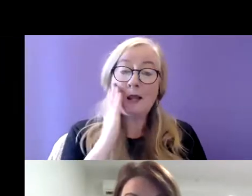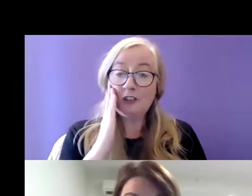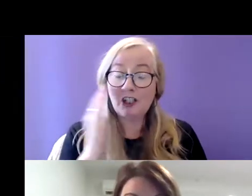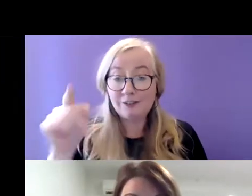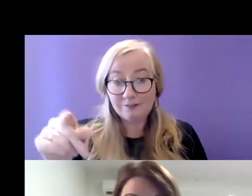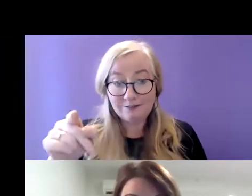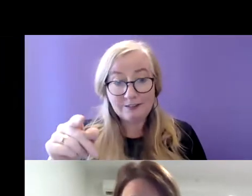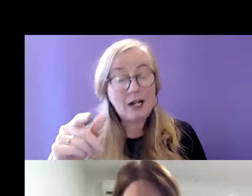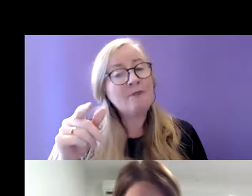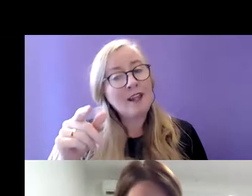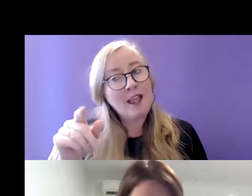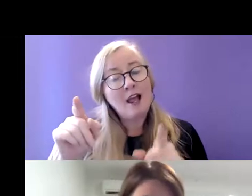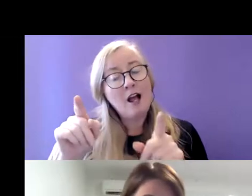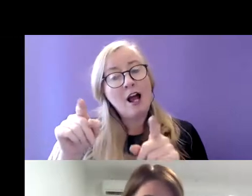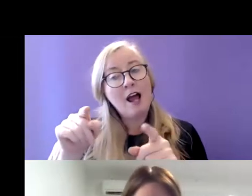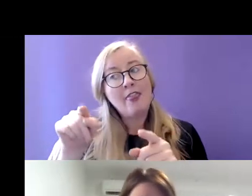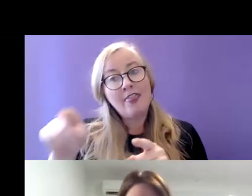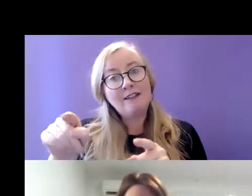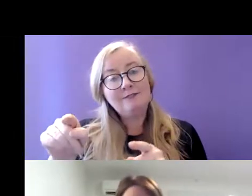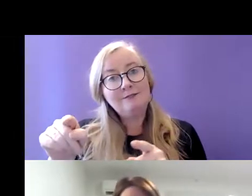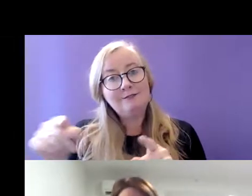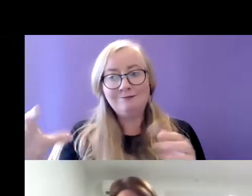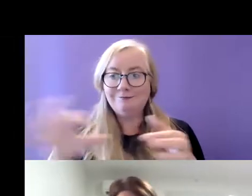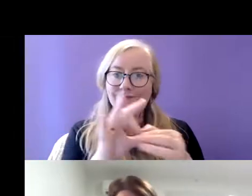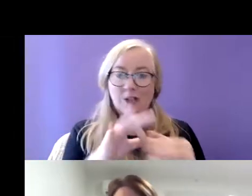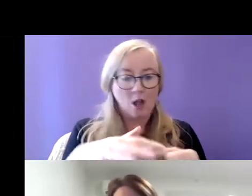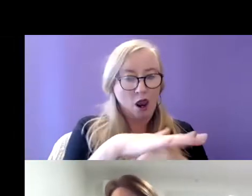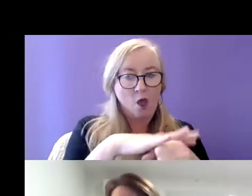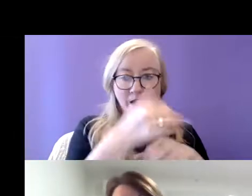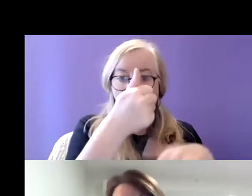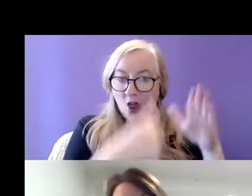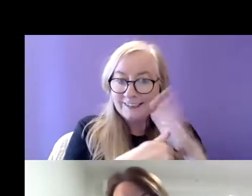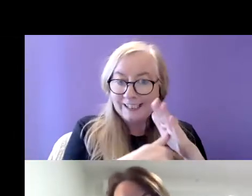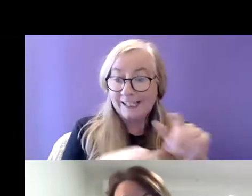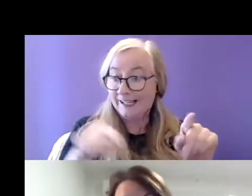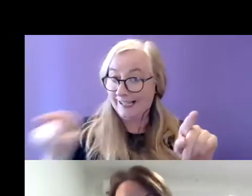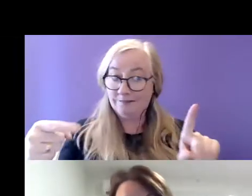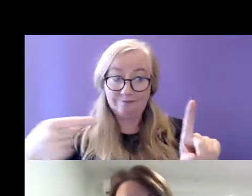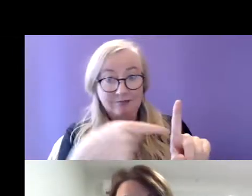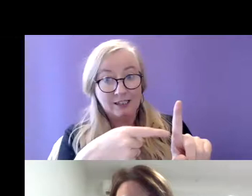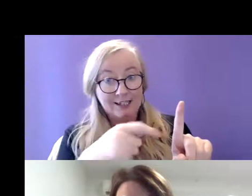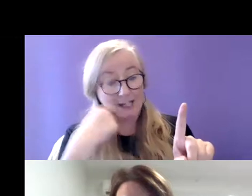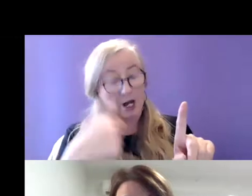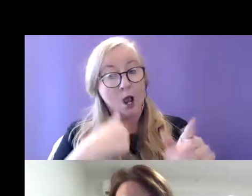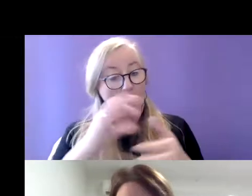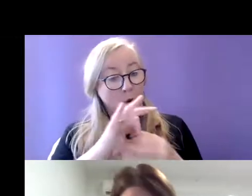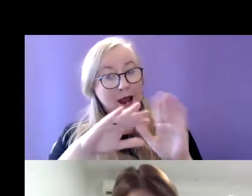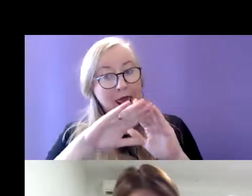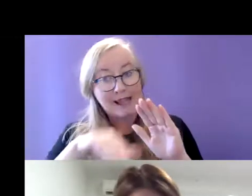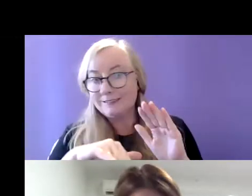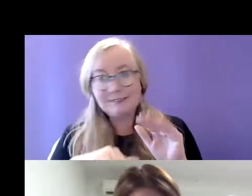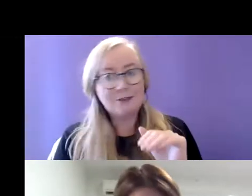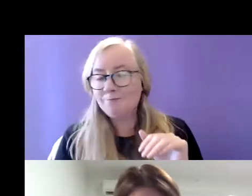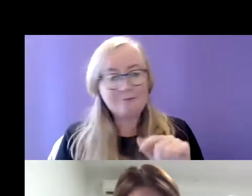and presenting to local authorities and declaring themselves homeless they found to be the situation was really